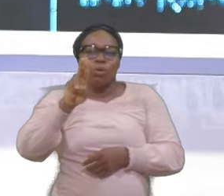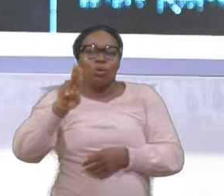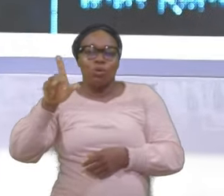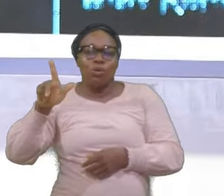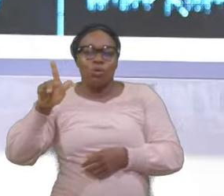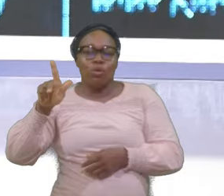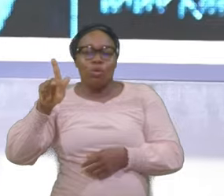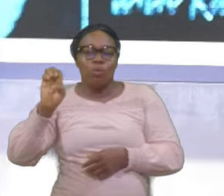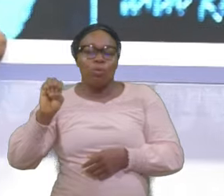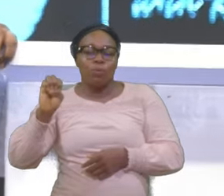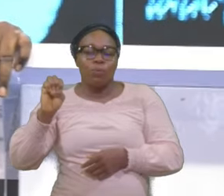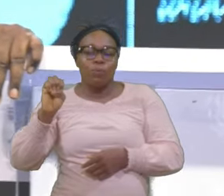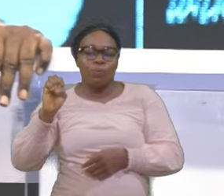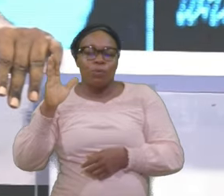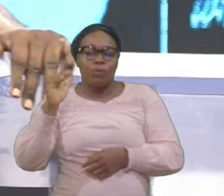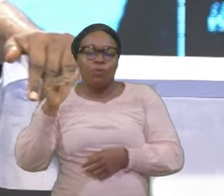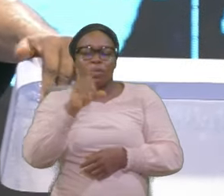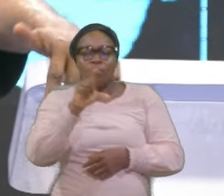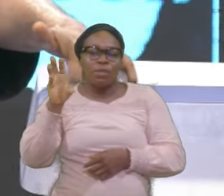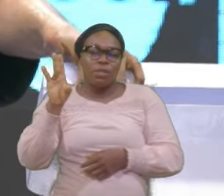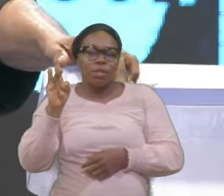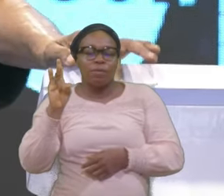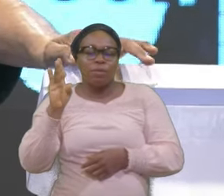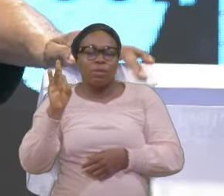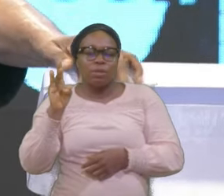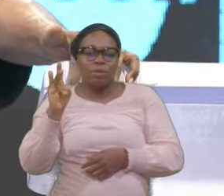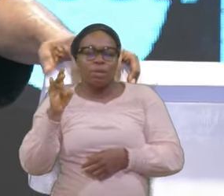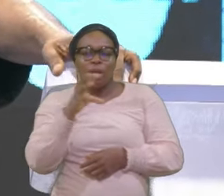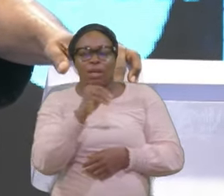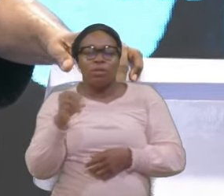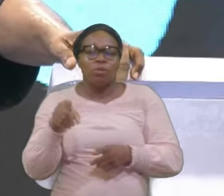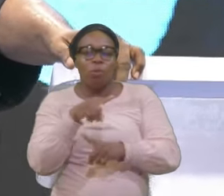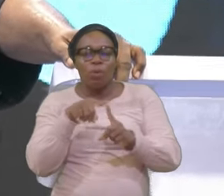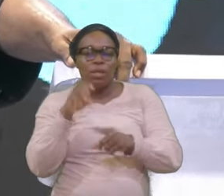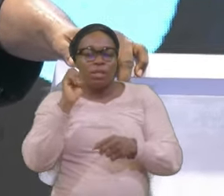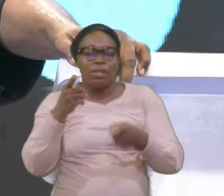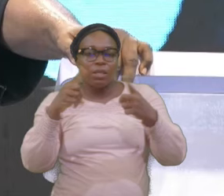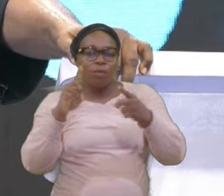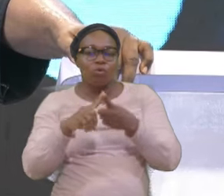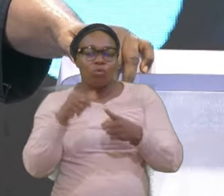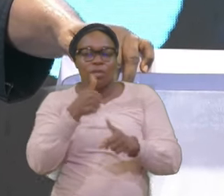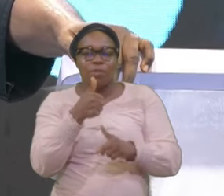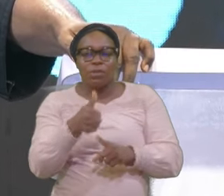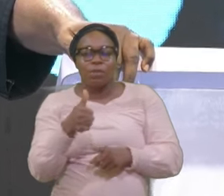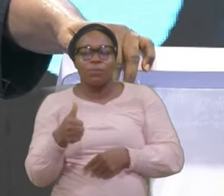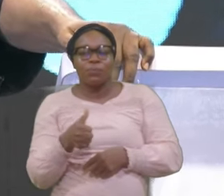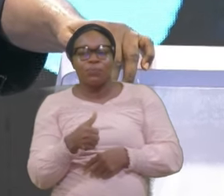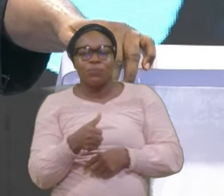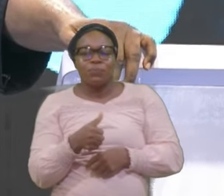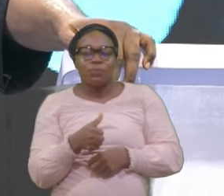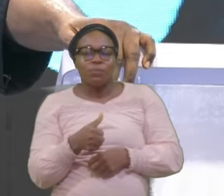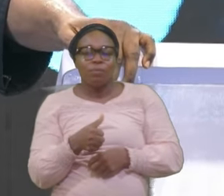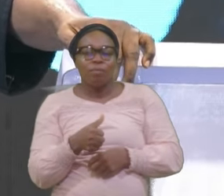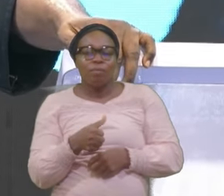when He came To Himself What does that mean He was